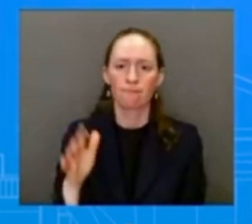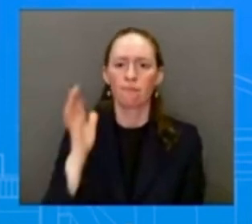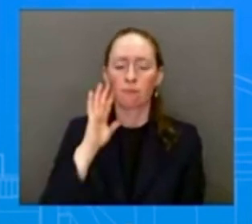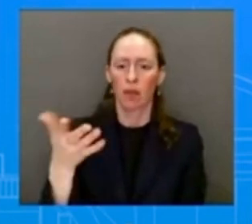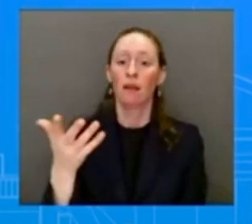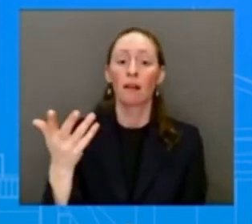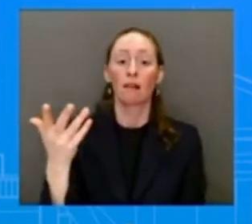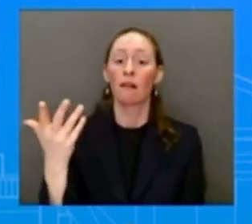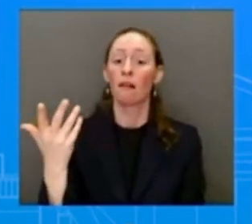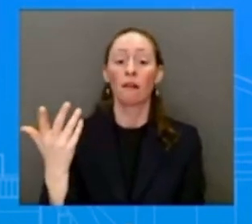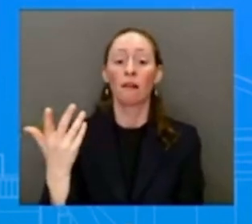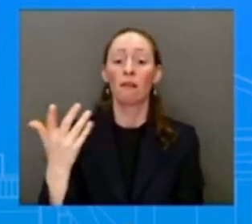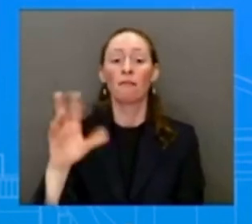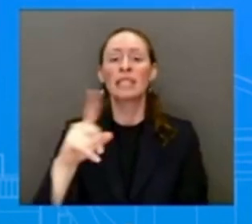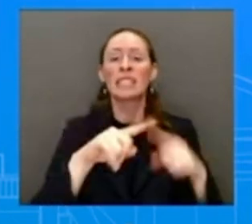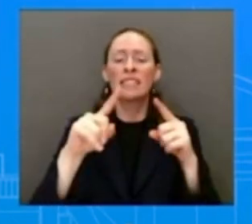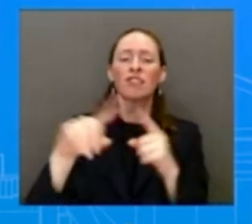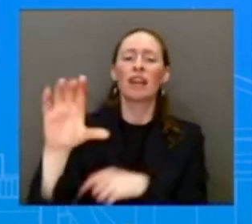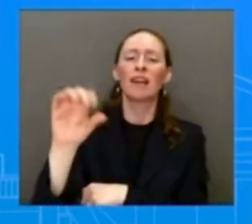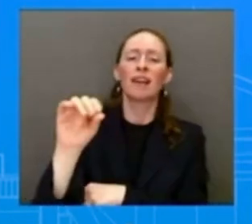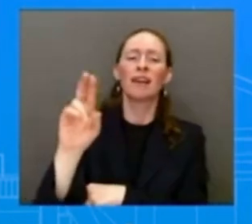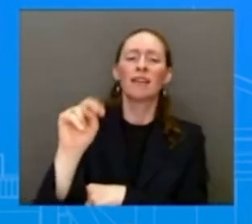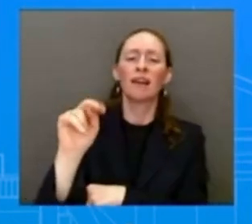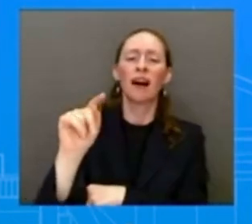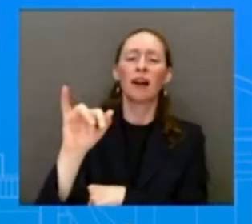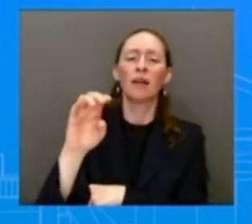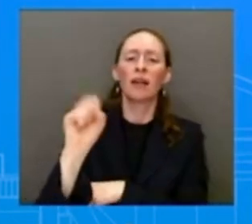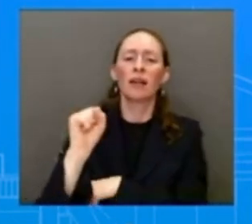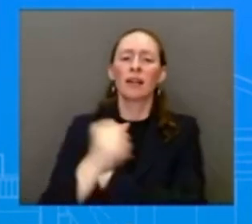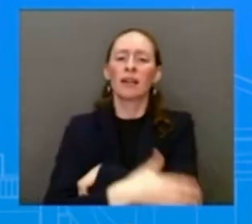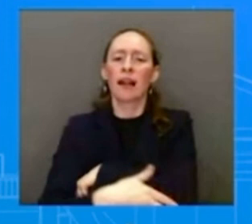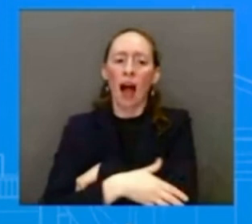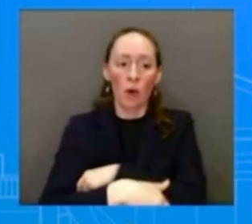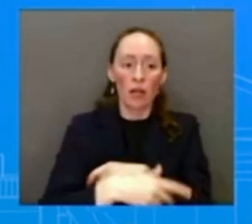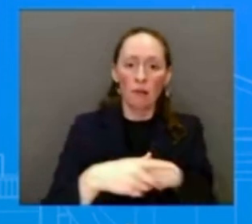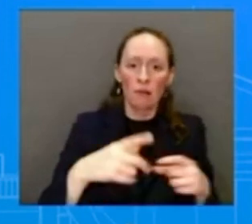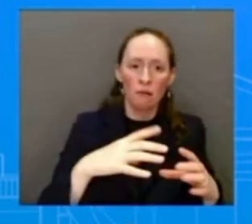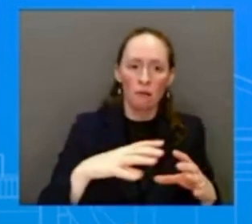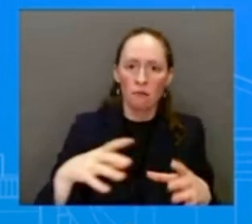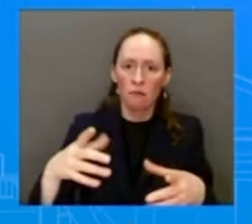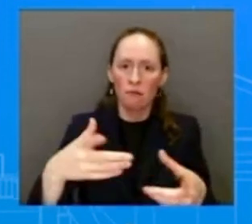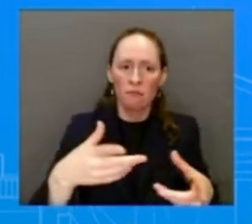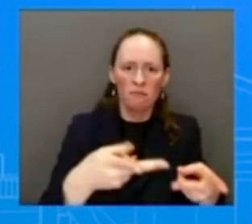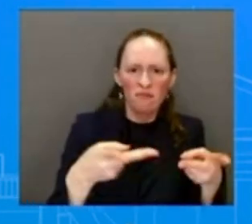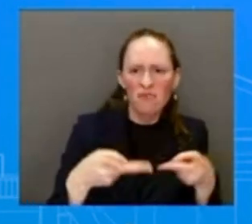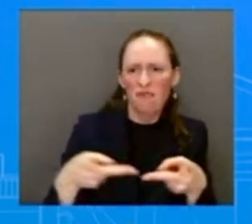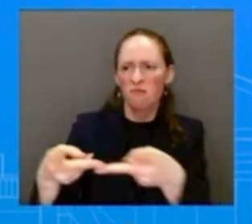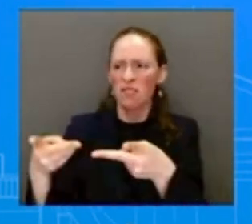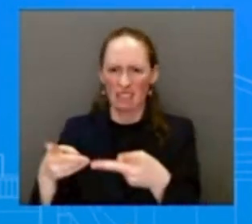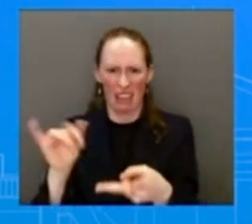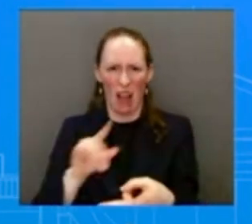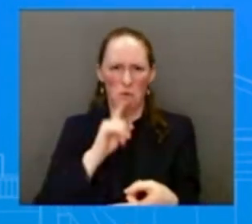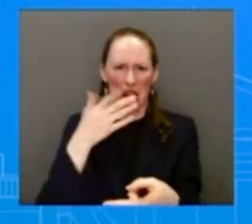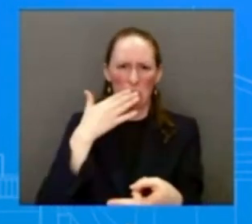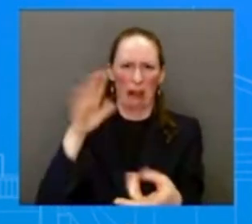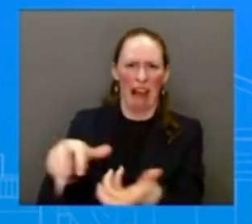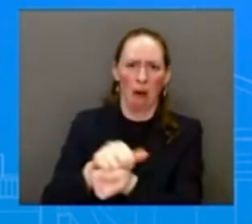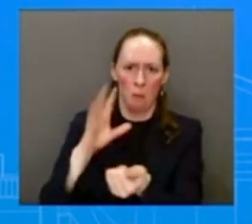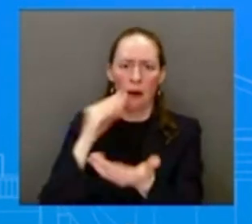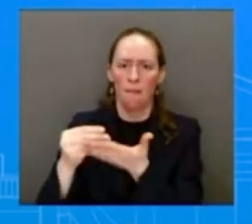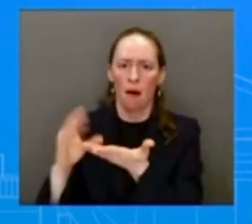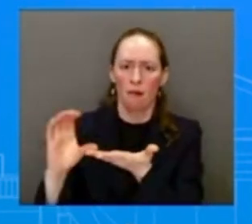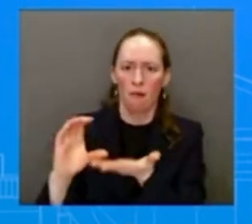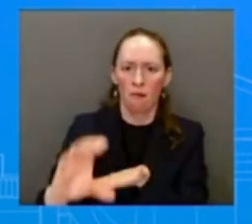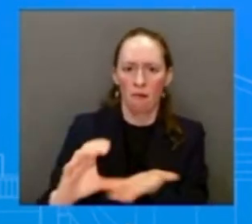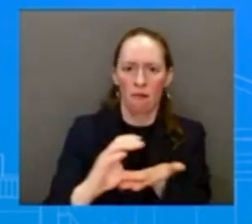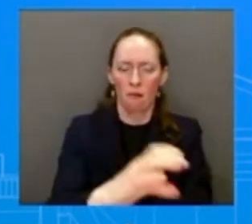And also on Sunday, as I mentioned at the top, we saw FEMA Administrator Deanne Criswell and DHS Secretary Mayorkas